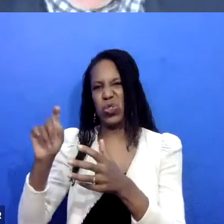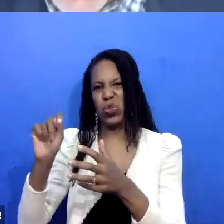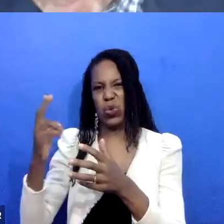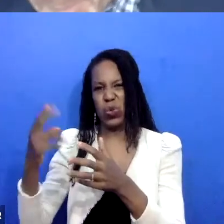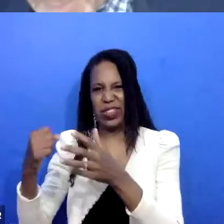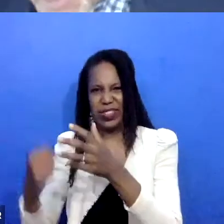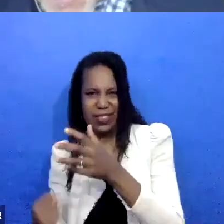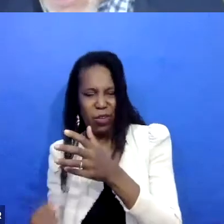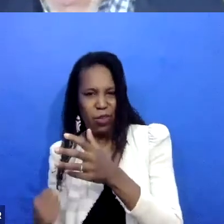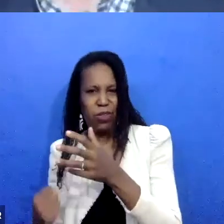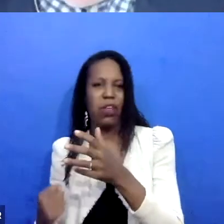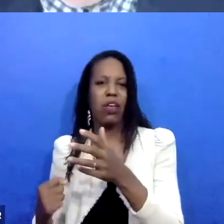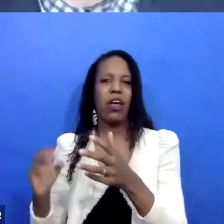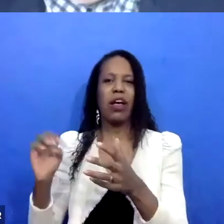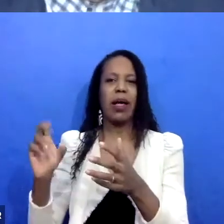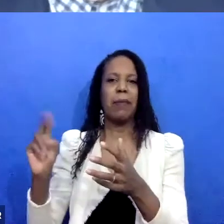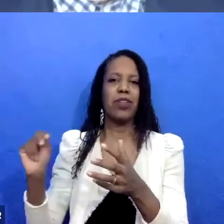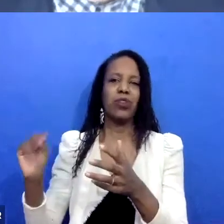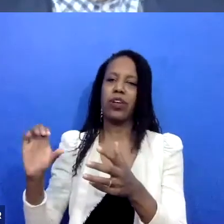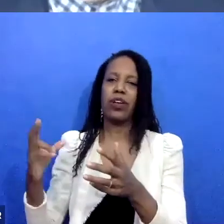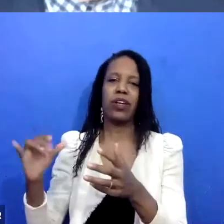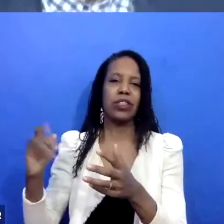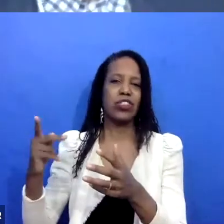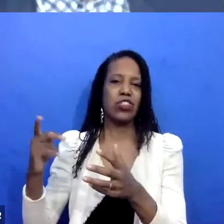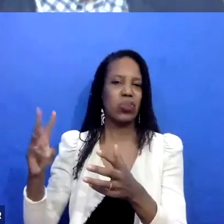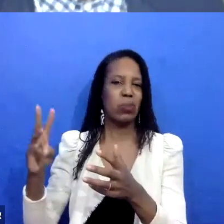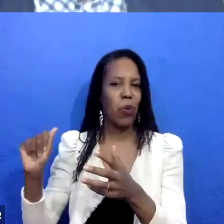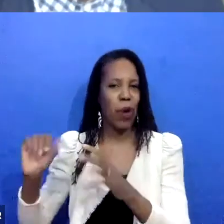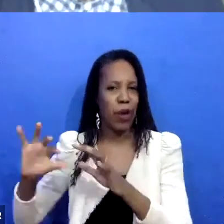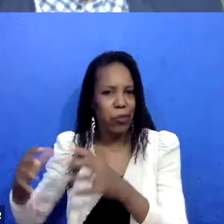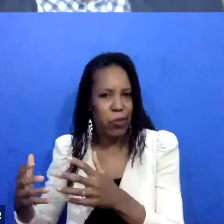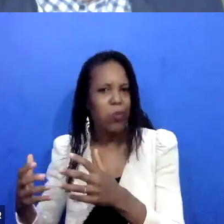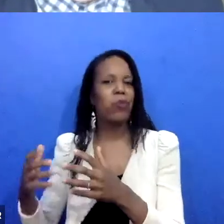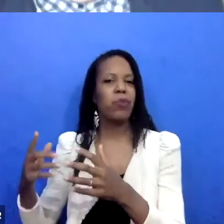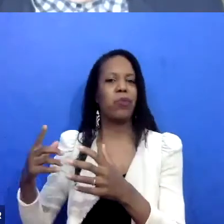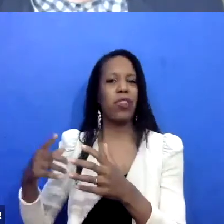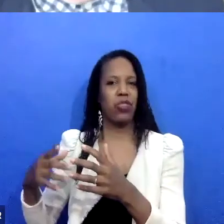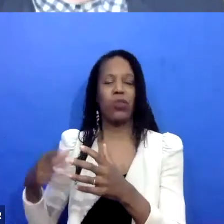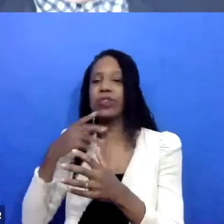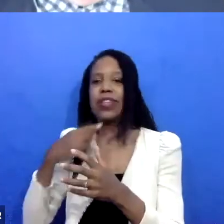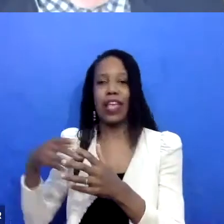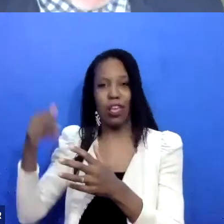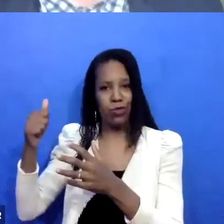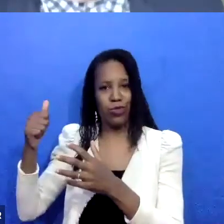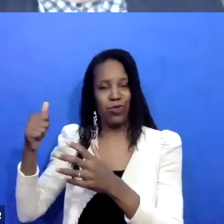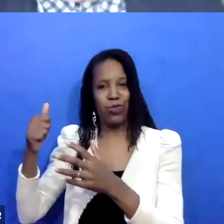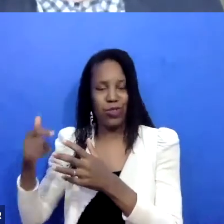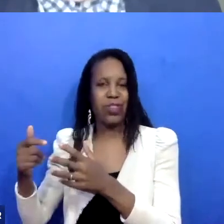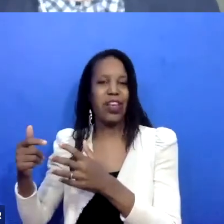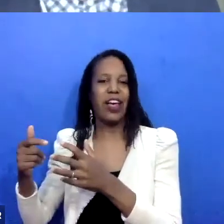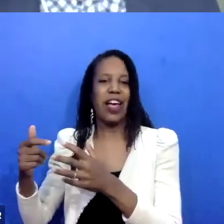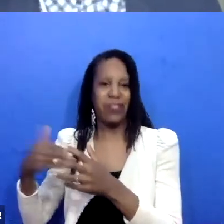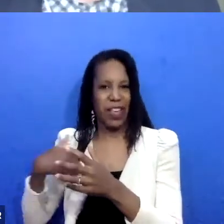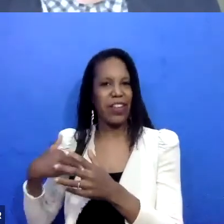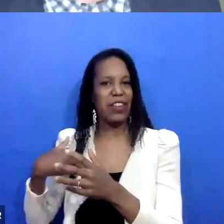Chippewa. There are elders there who have been doing circle based work for a long time. And, uh, the white folks,